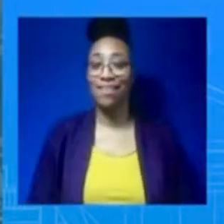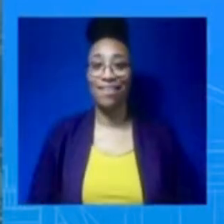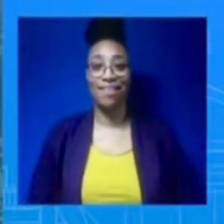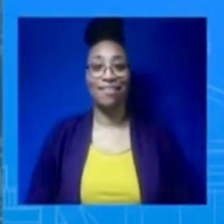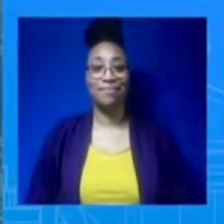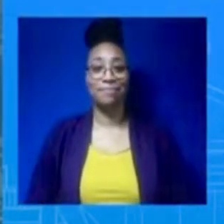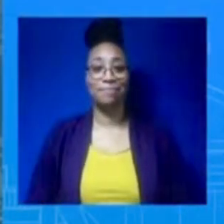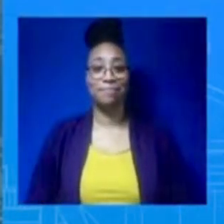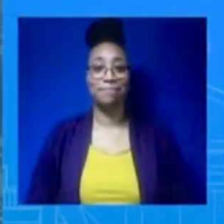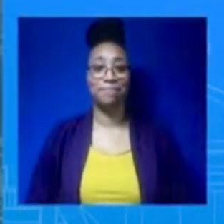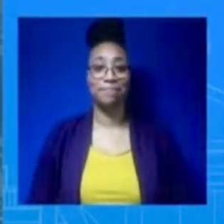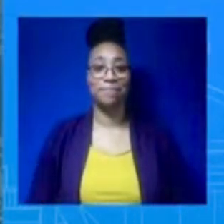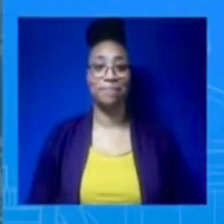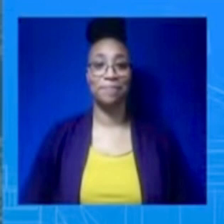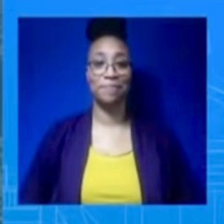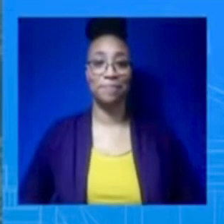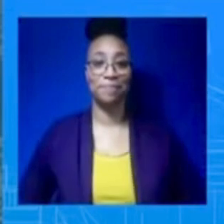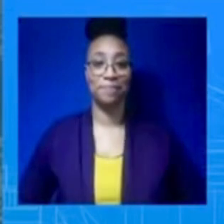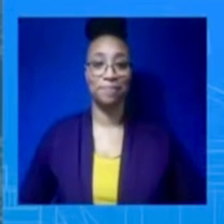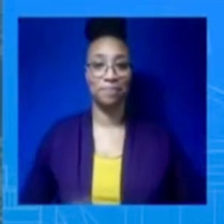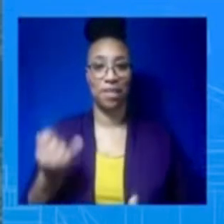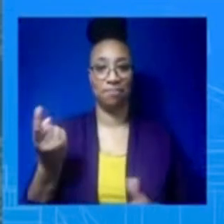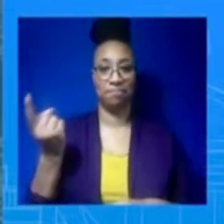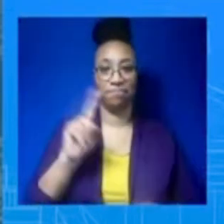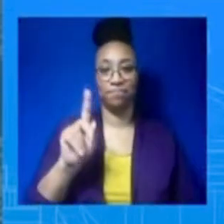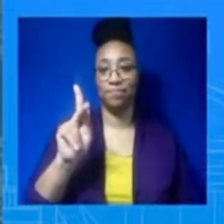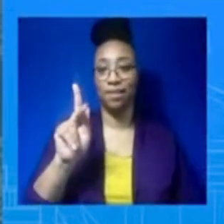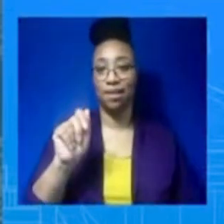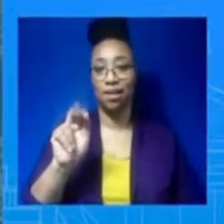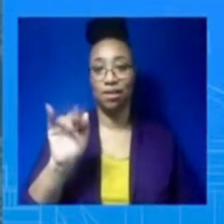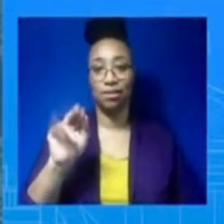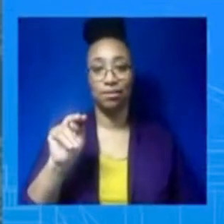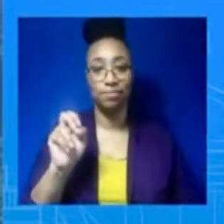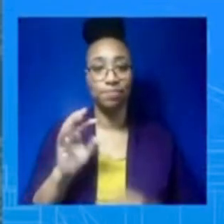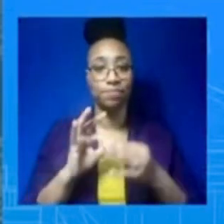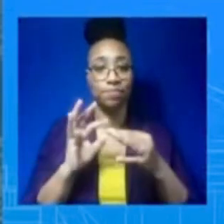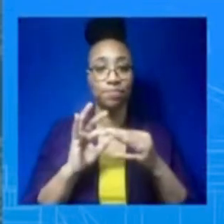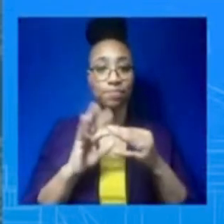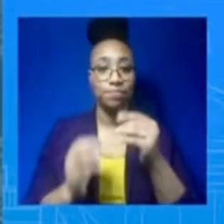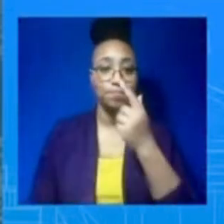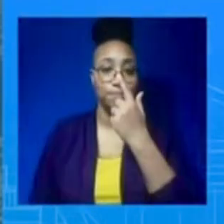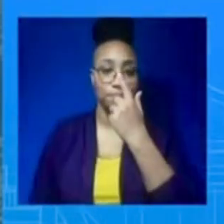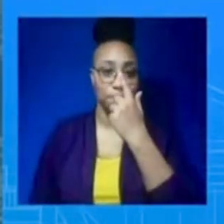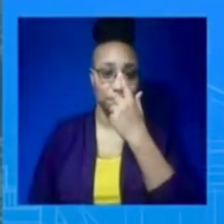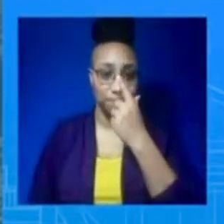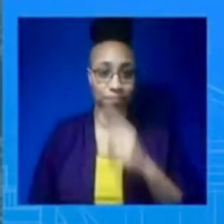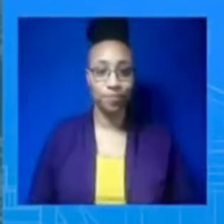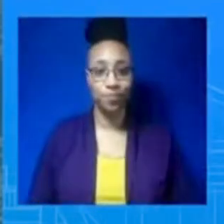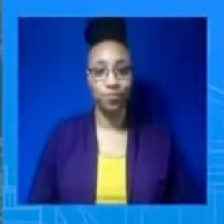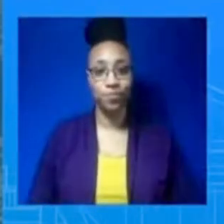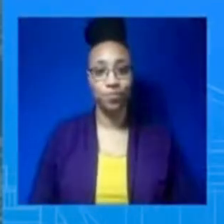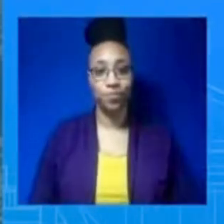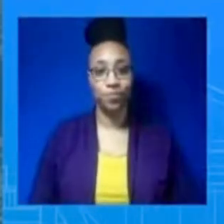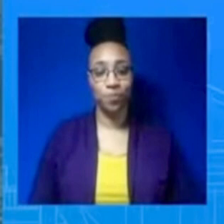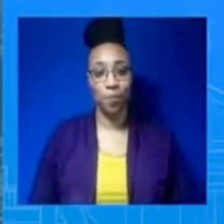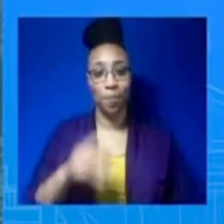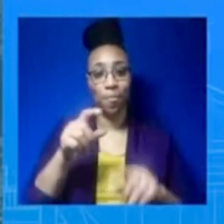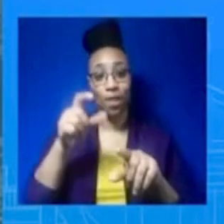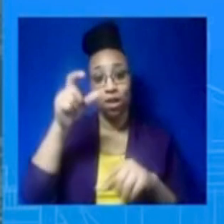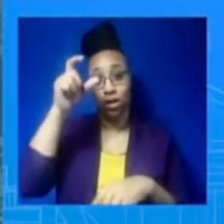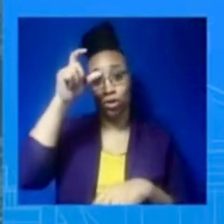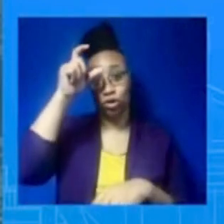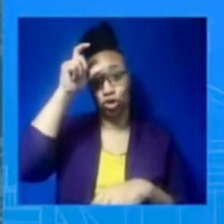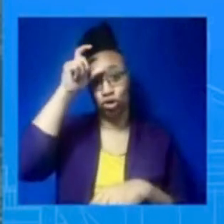couple things at the top. One of them, I'll start off with the Turkey, Syria, and the assistance that we are providing currently after the devastating